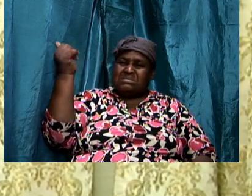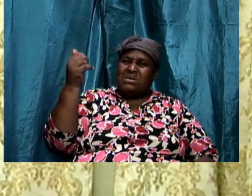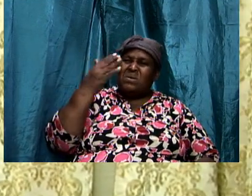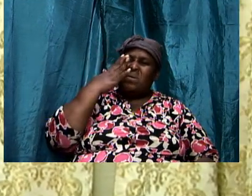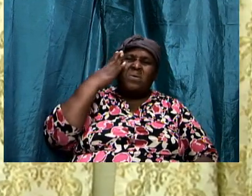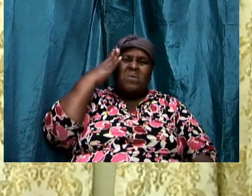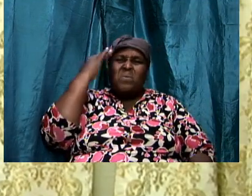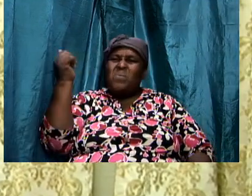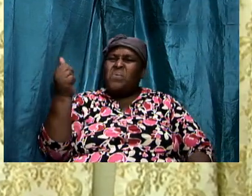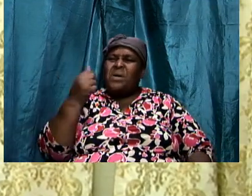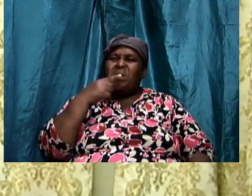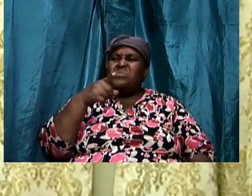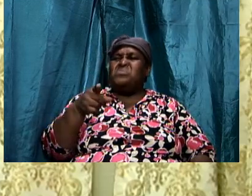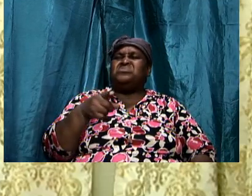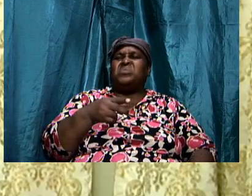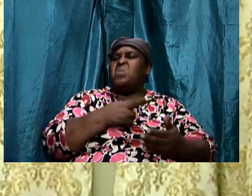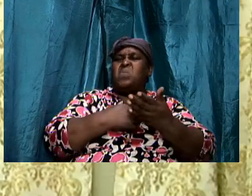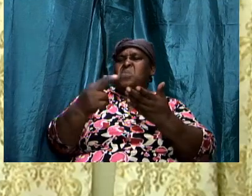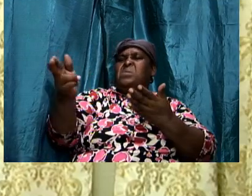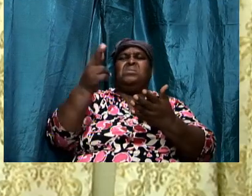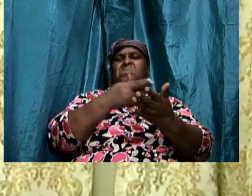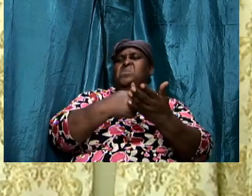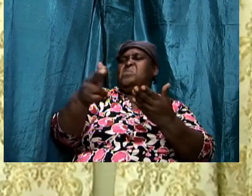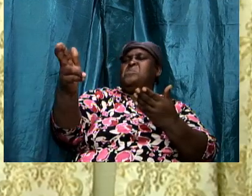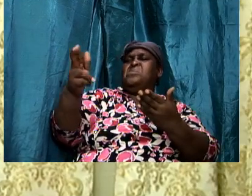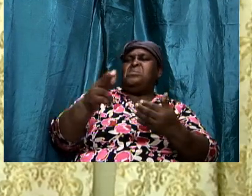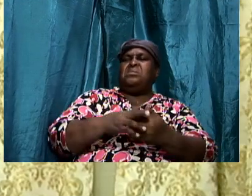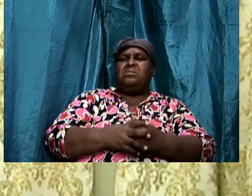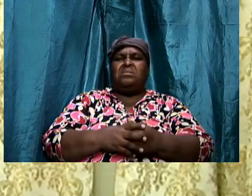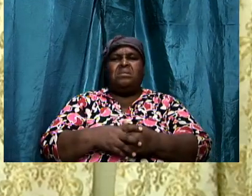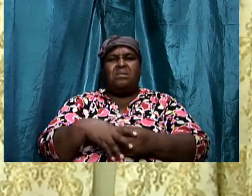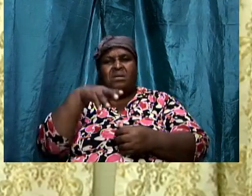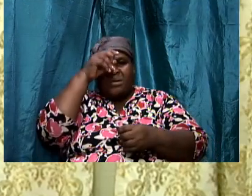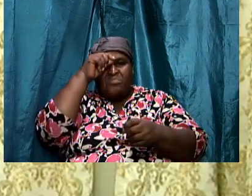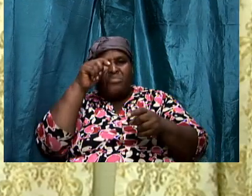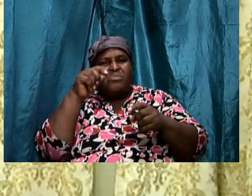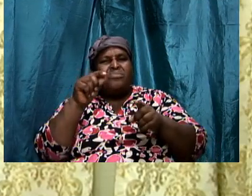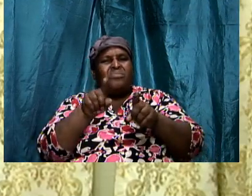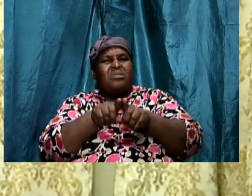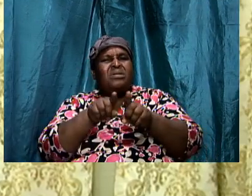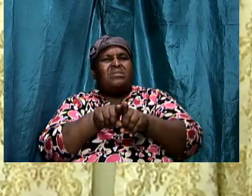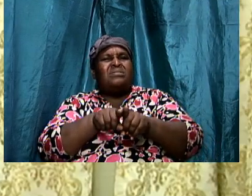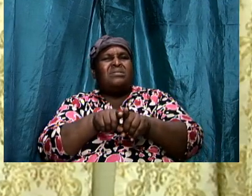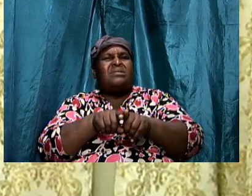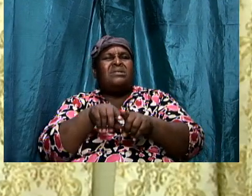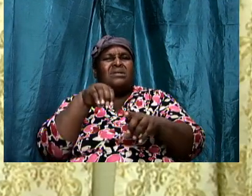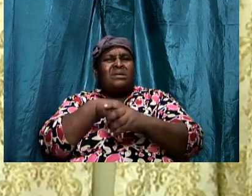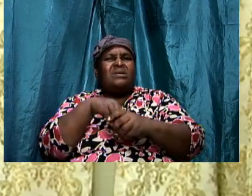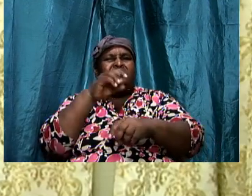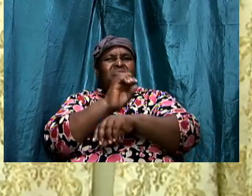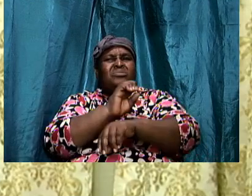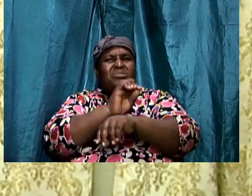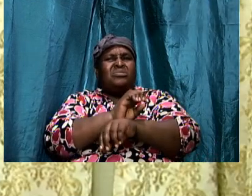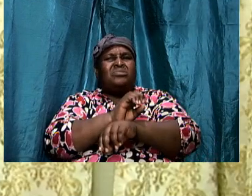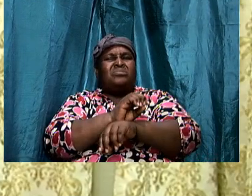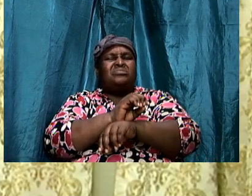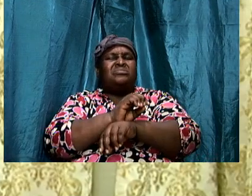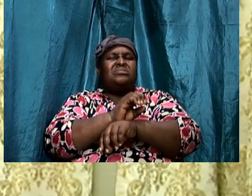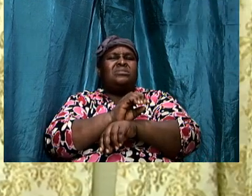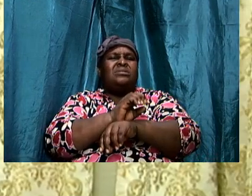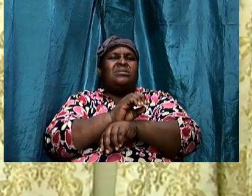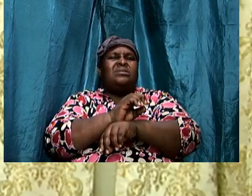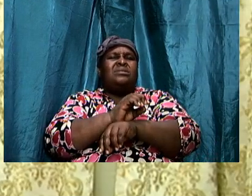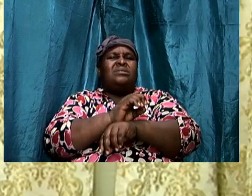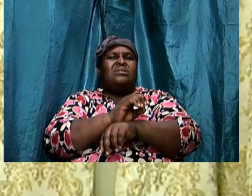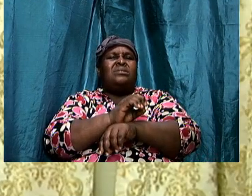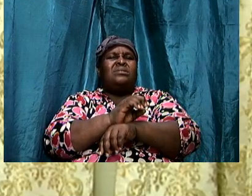do you know that there are brethren in church that try to destabilize those that seek to walk with god